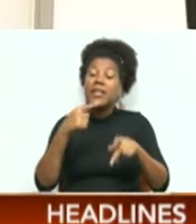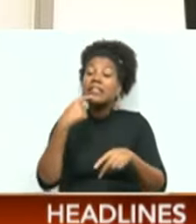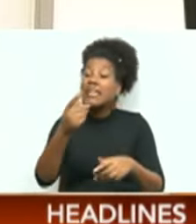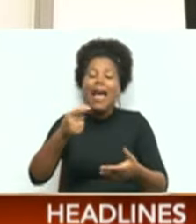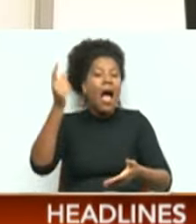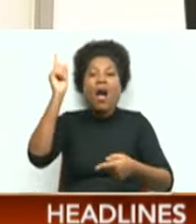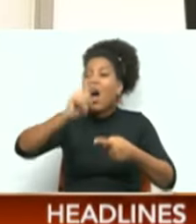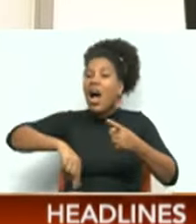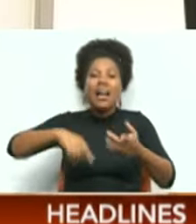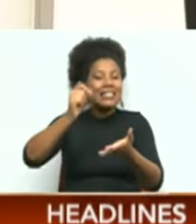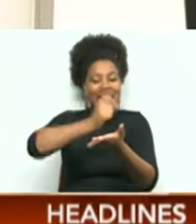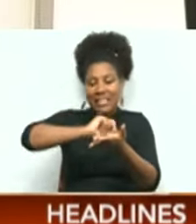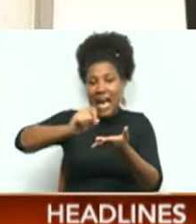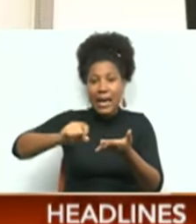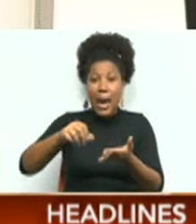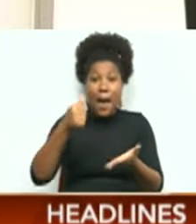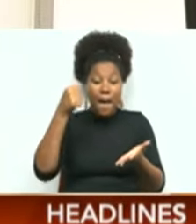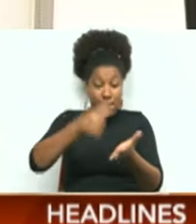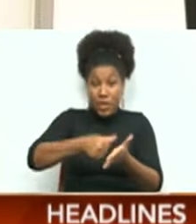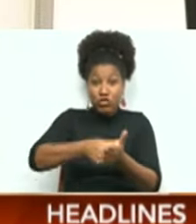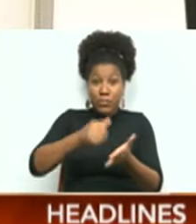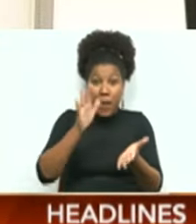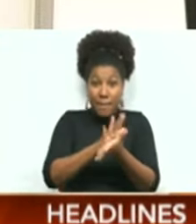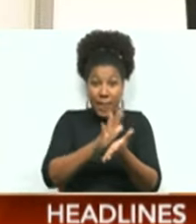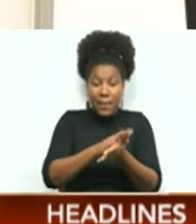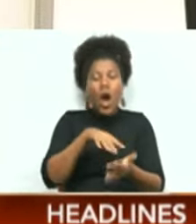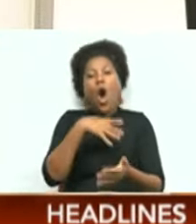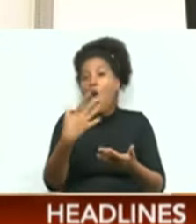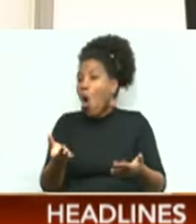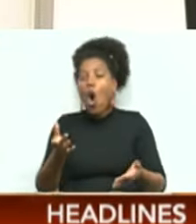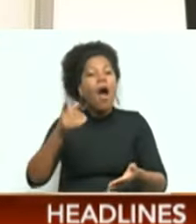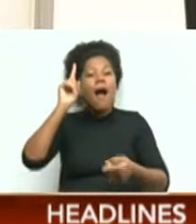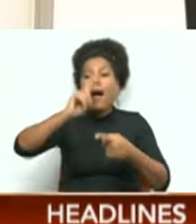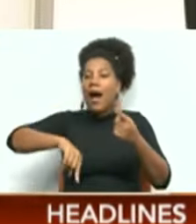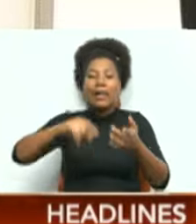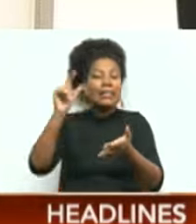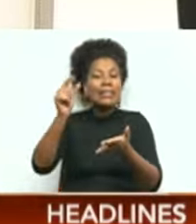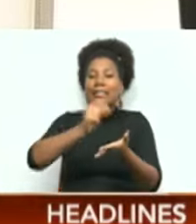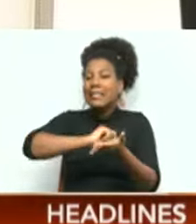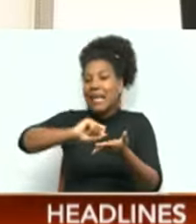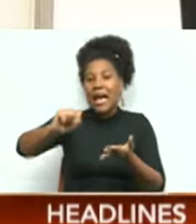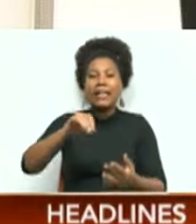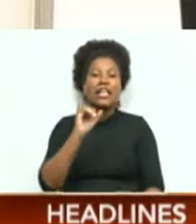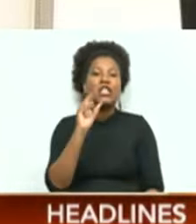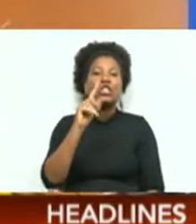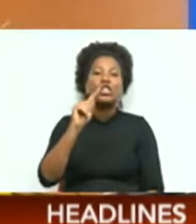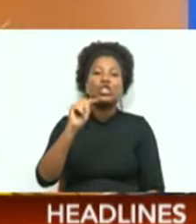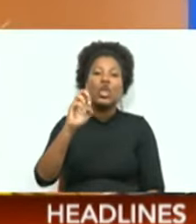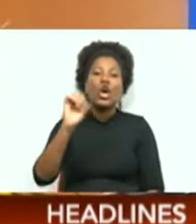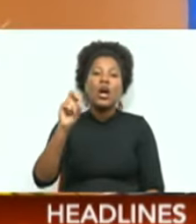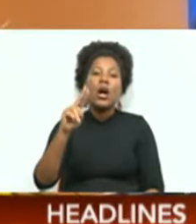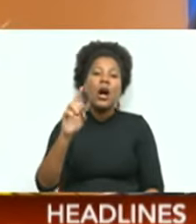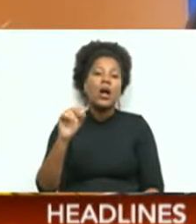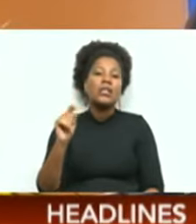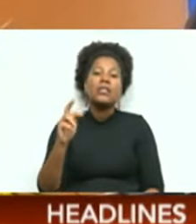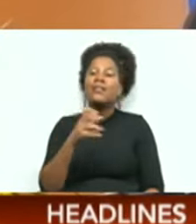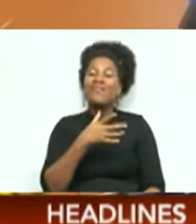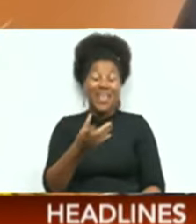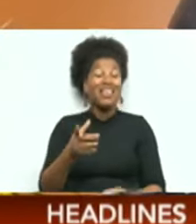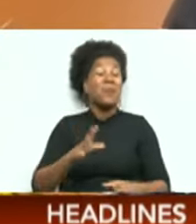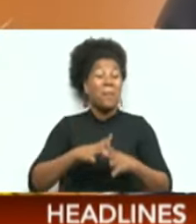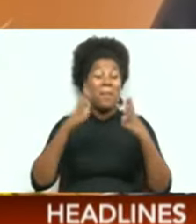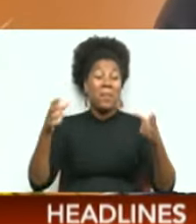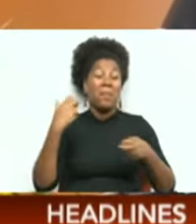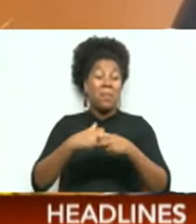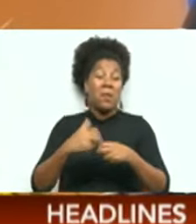can't sign a prescription or they can't sign your insurance forms. That's a major red flag, right? The association is now calling